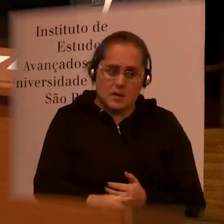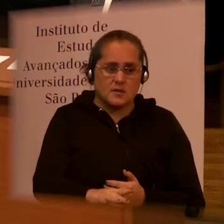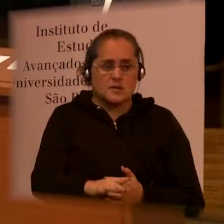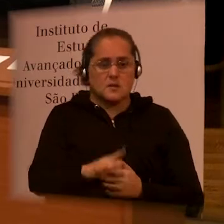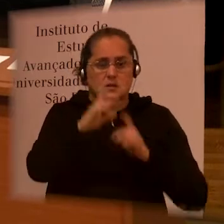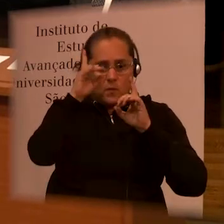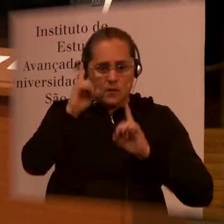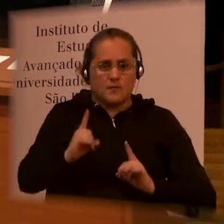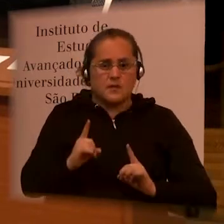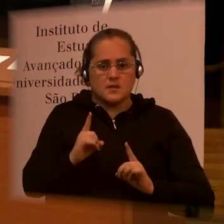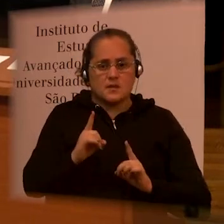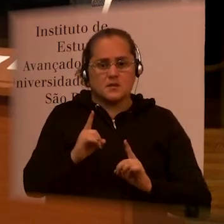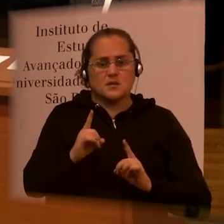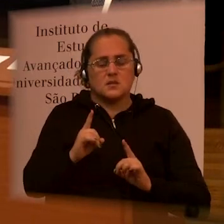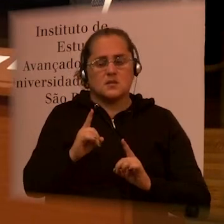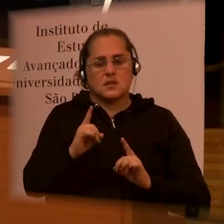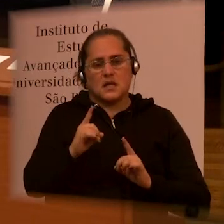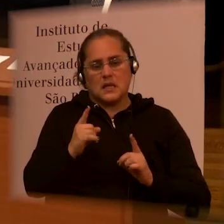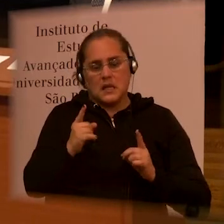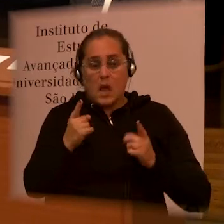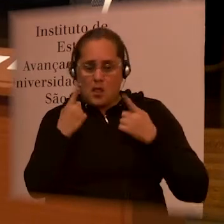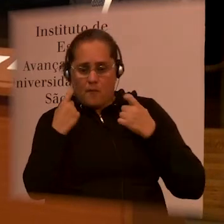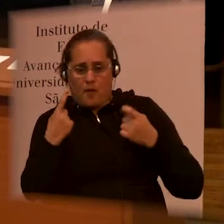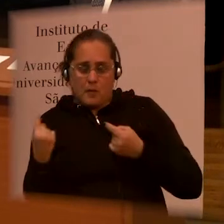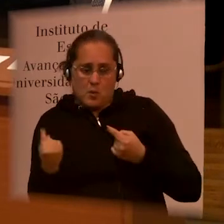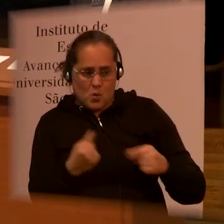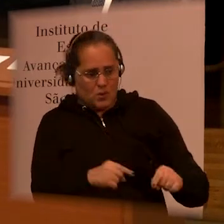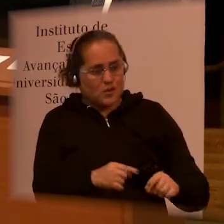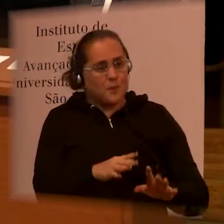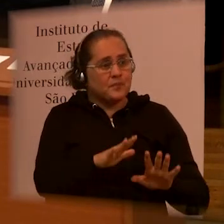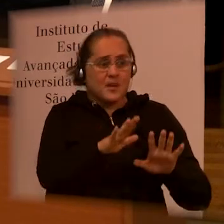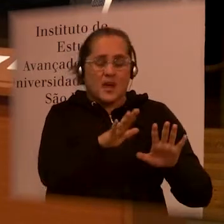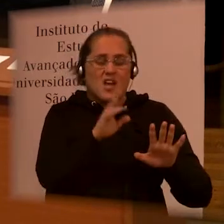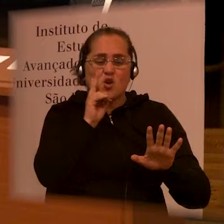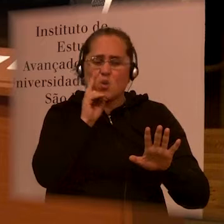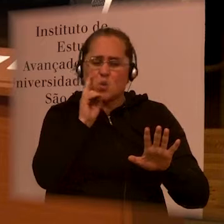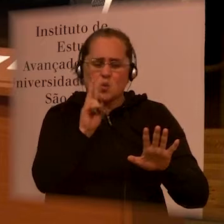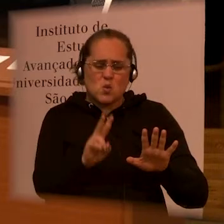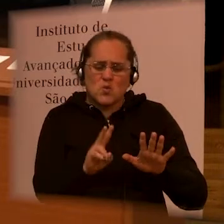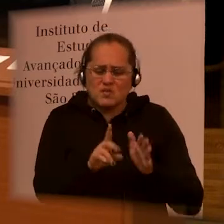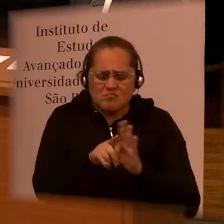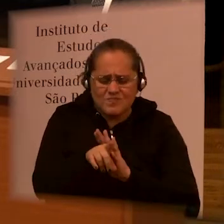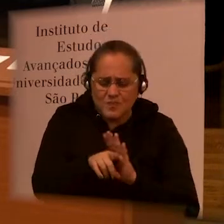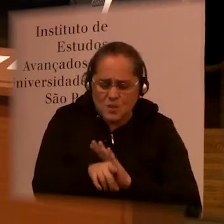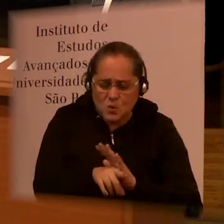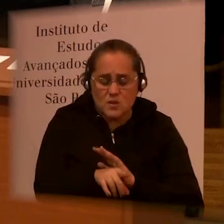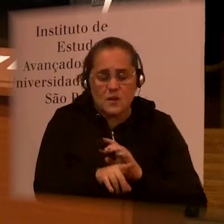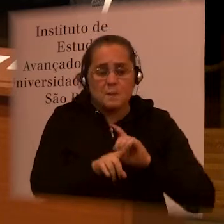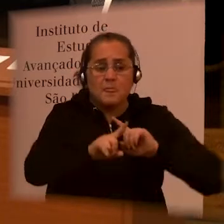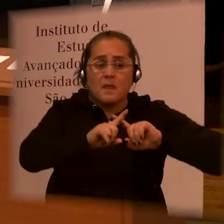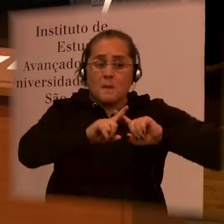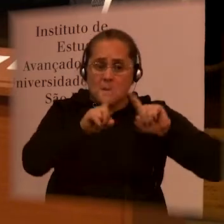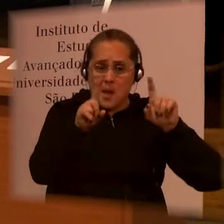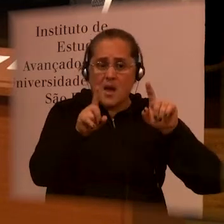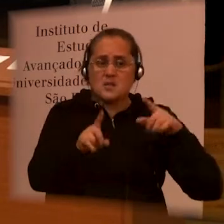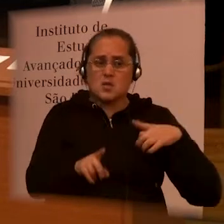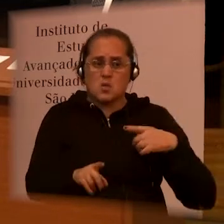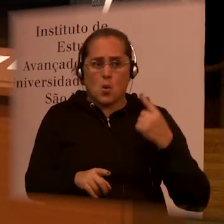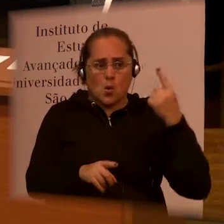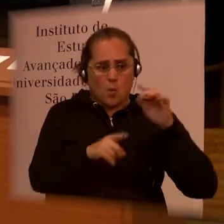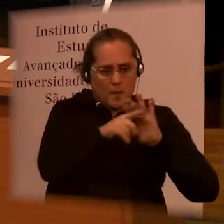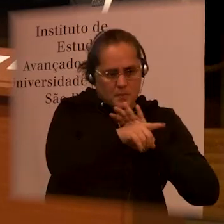disabilities and violence. Now, again, I come back to, I'm a quantitative researcher. And